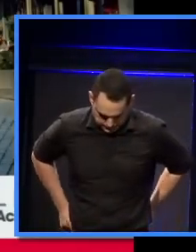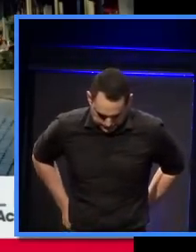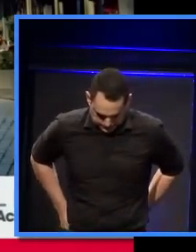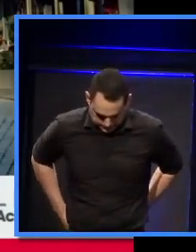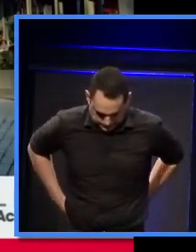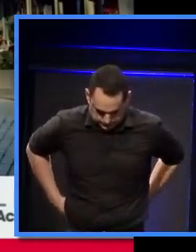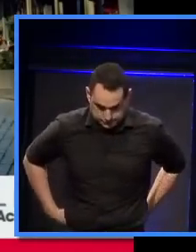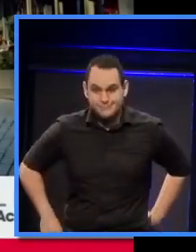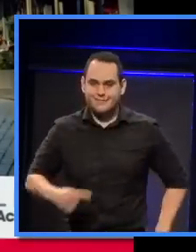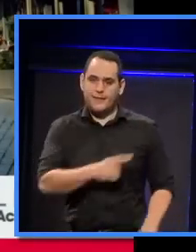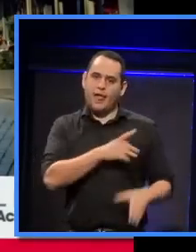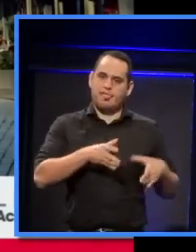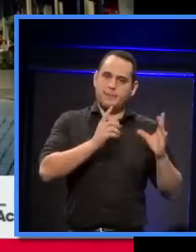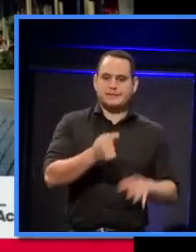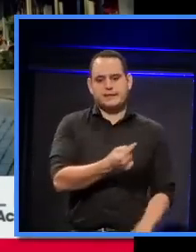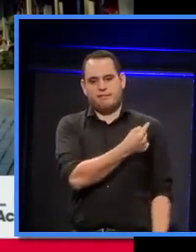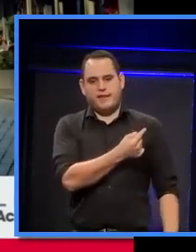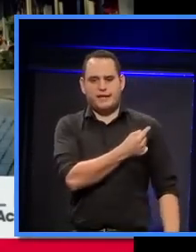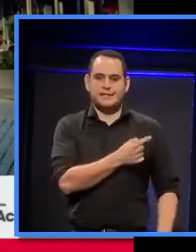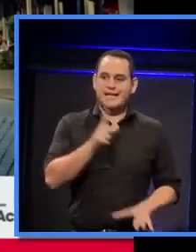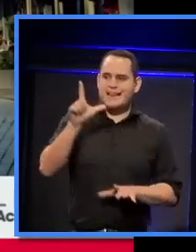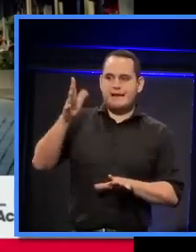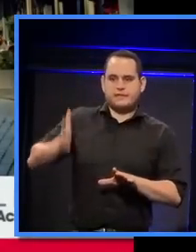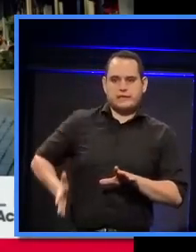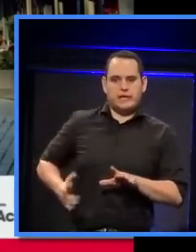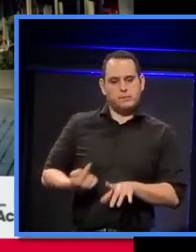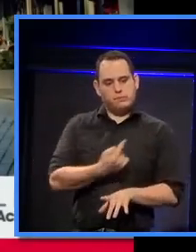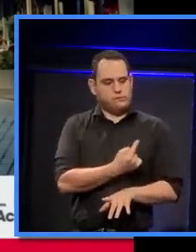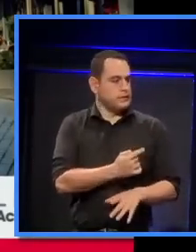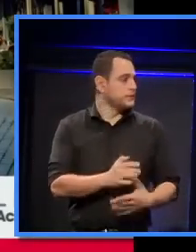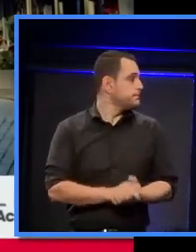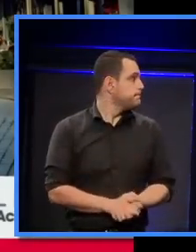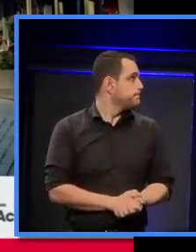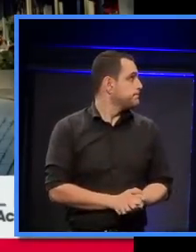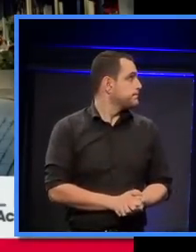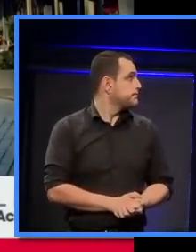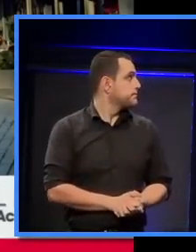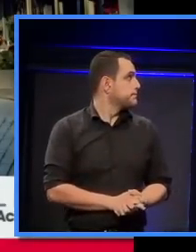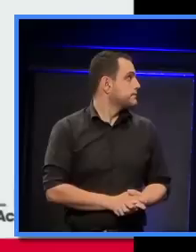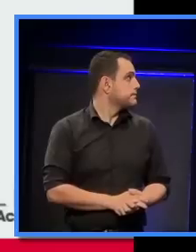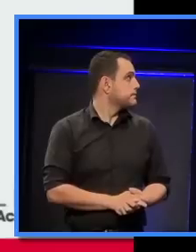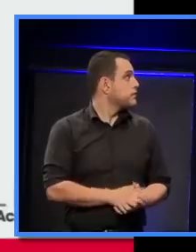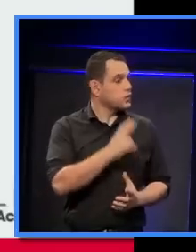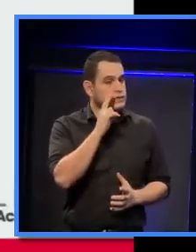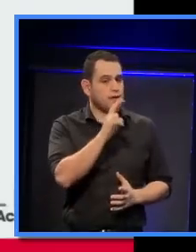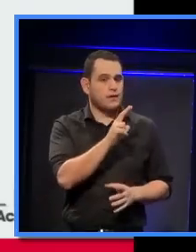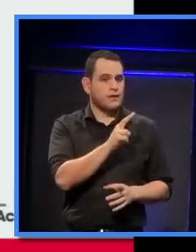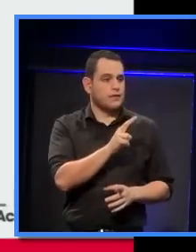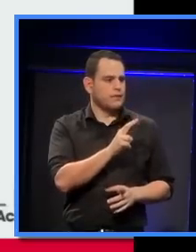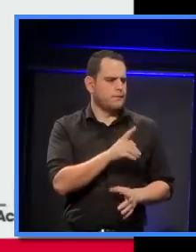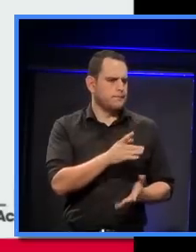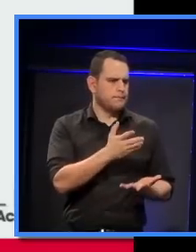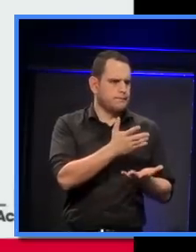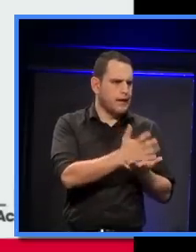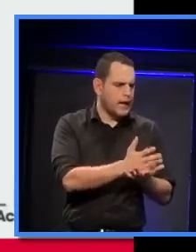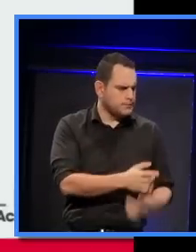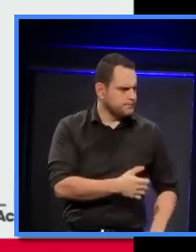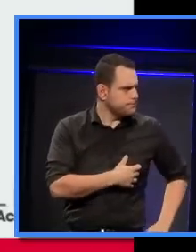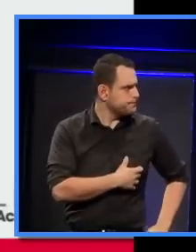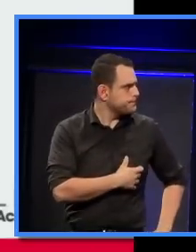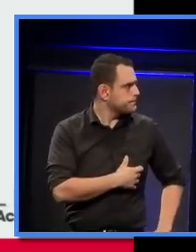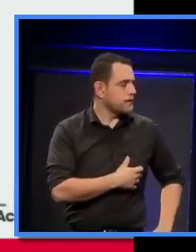So, this is the building on the left. It's set in the Parc de